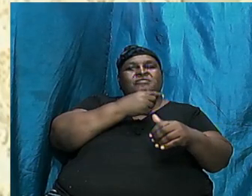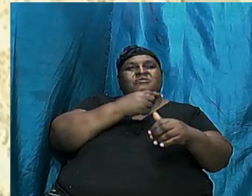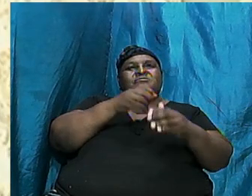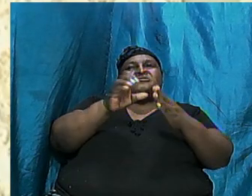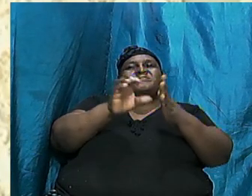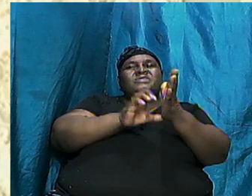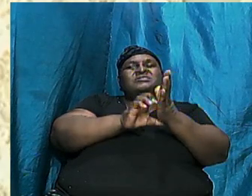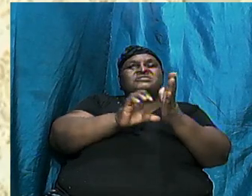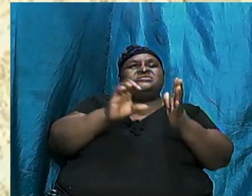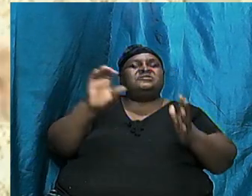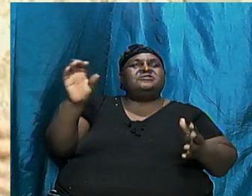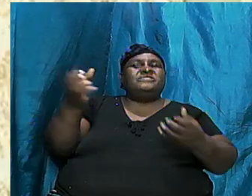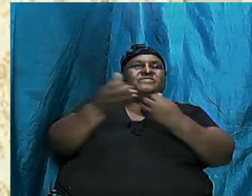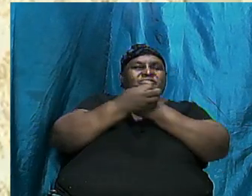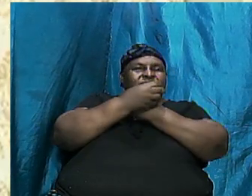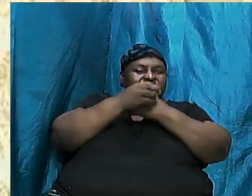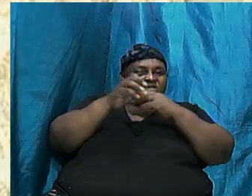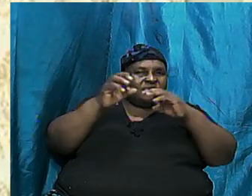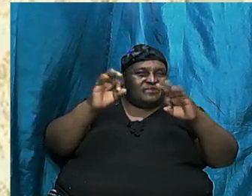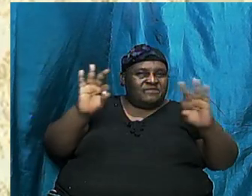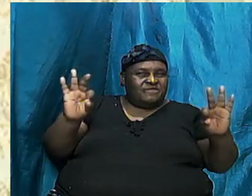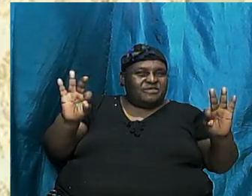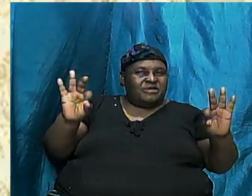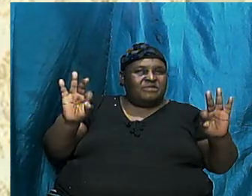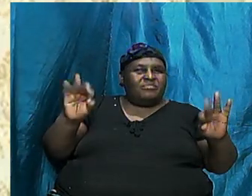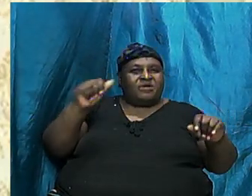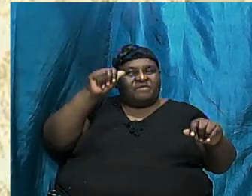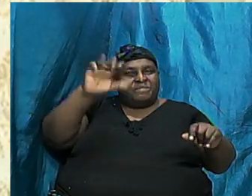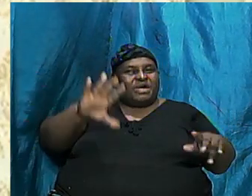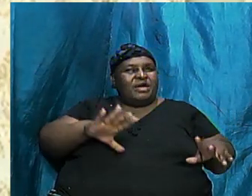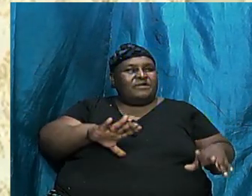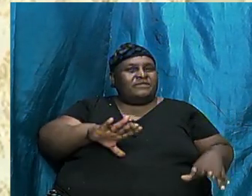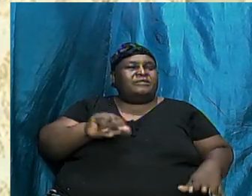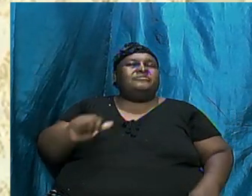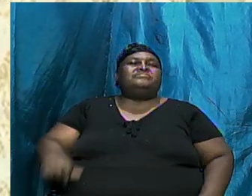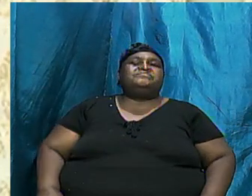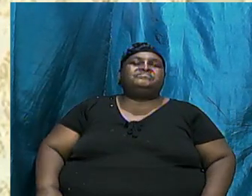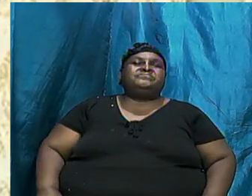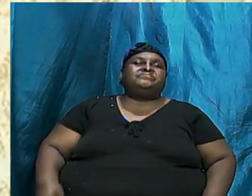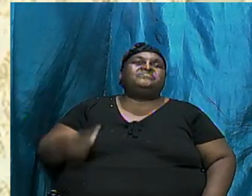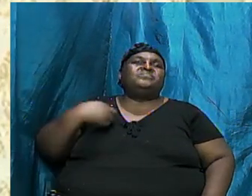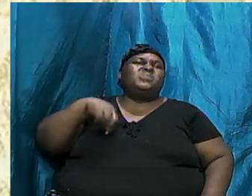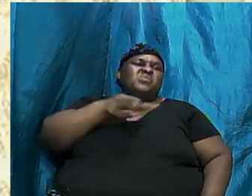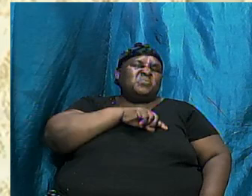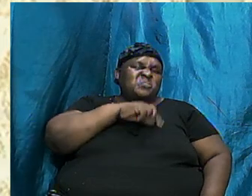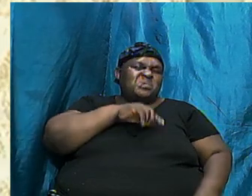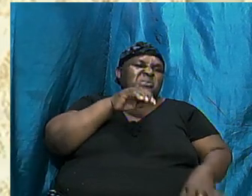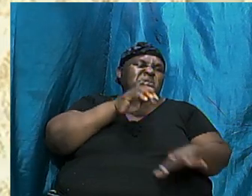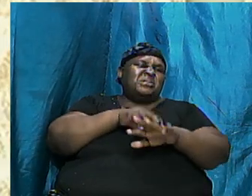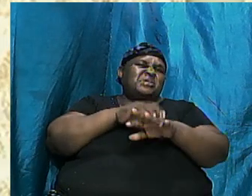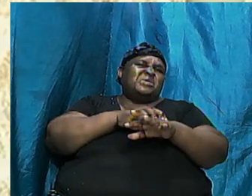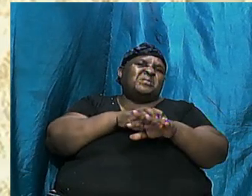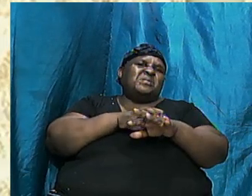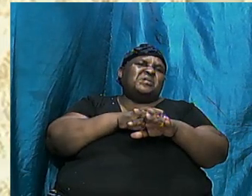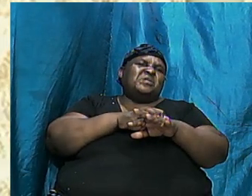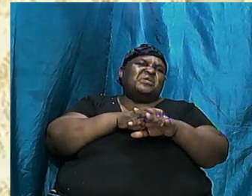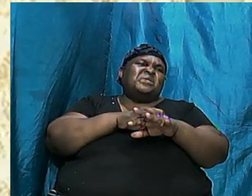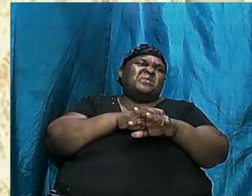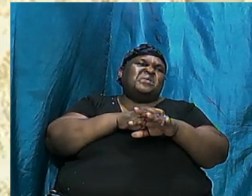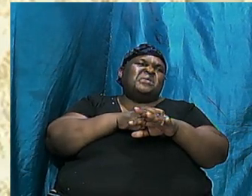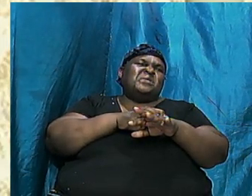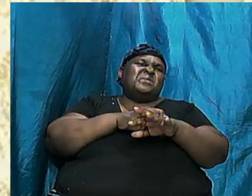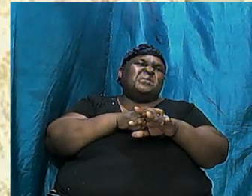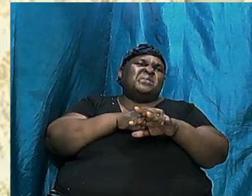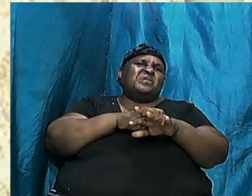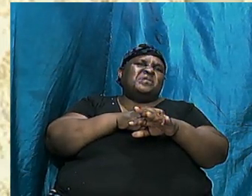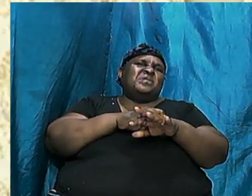you know, we won't go into that. We had spent some time there. So at this point, we are at Division 4, the